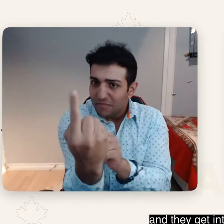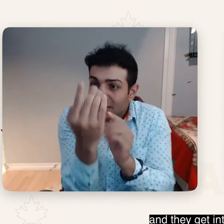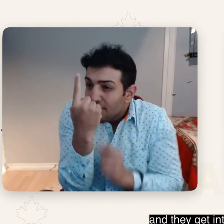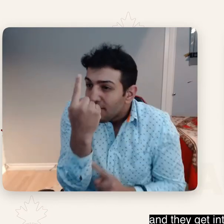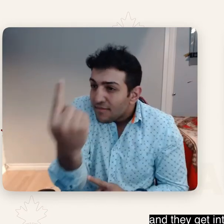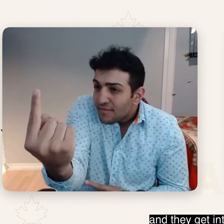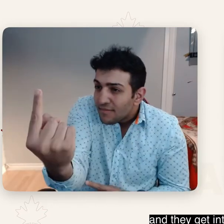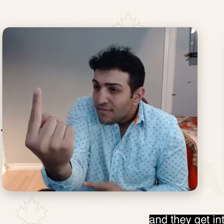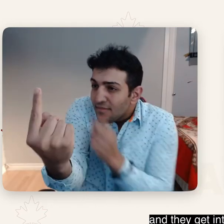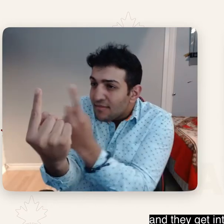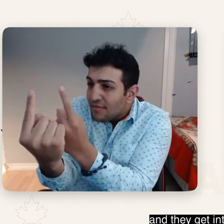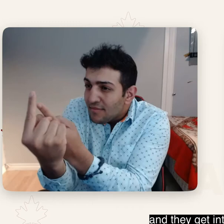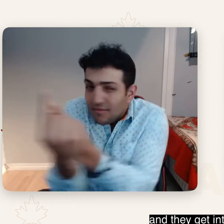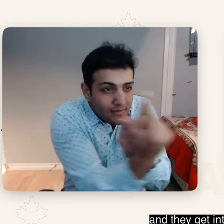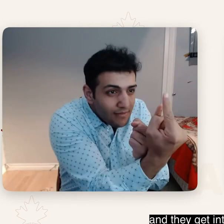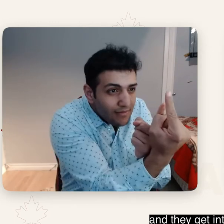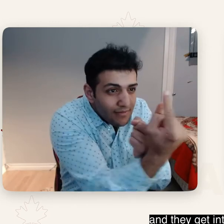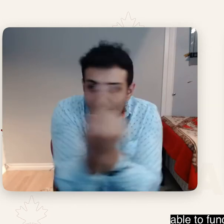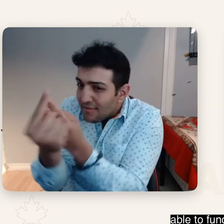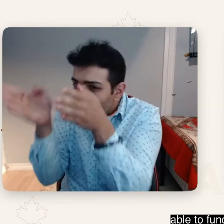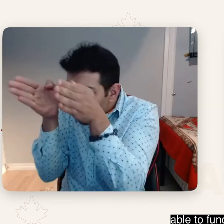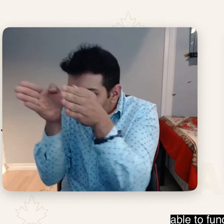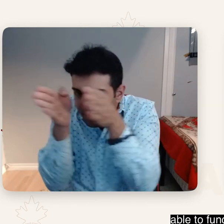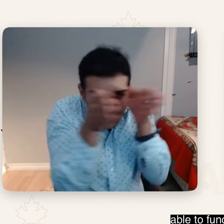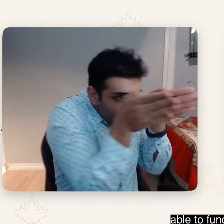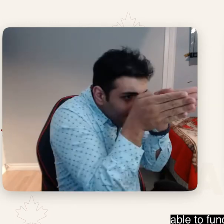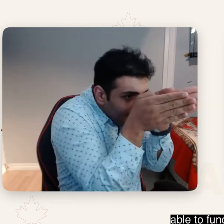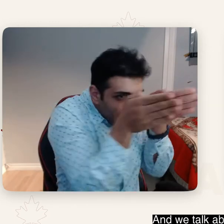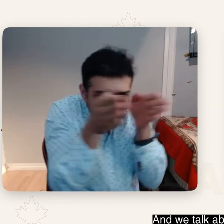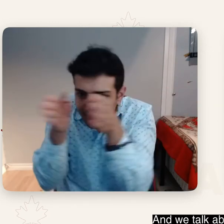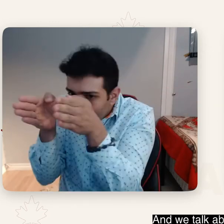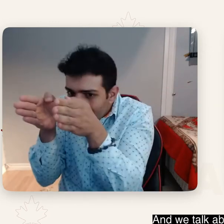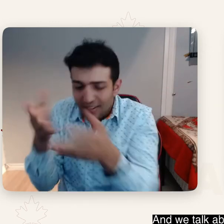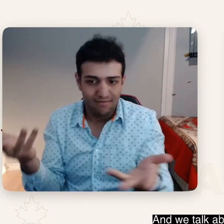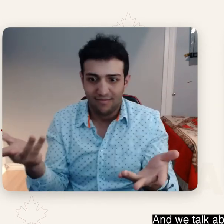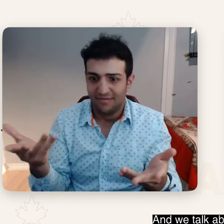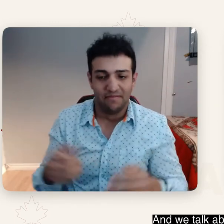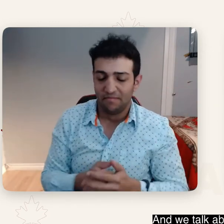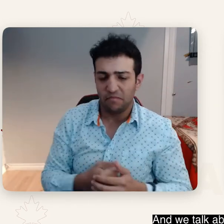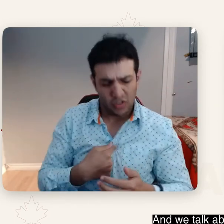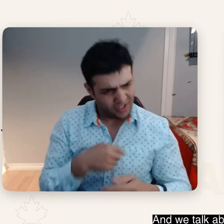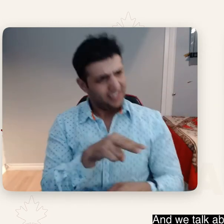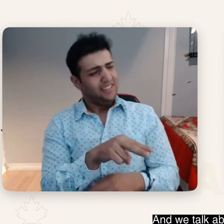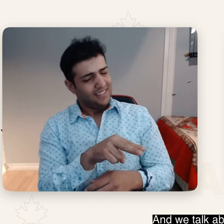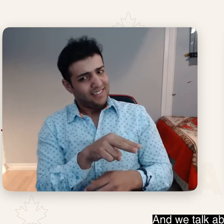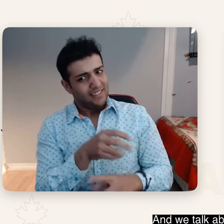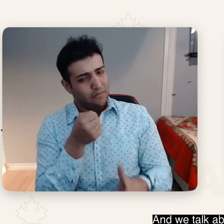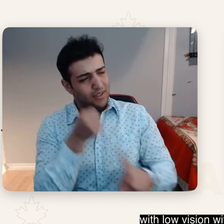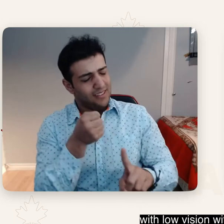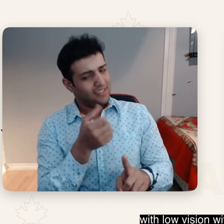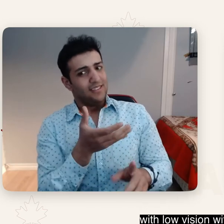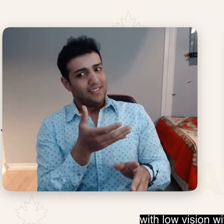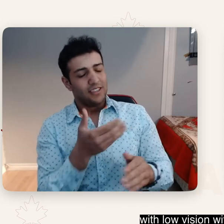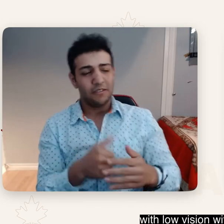intimidated by how they're going to be able to function in that process. And we talk about how they're going to function with low